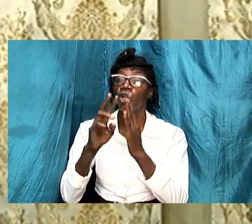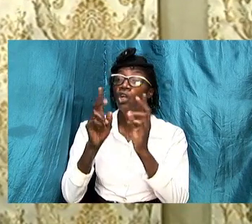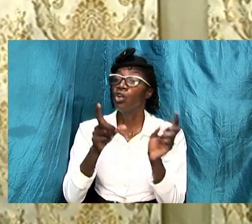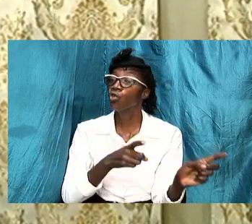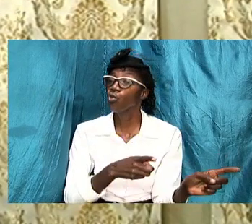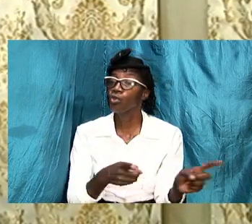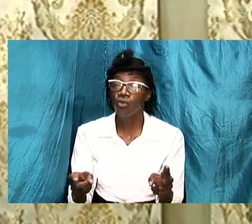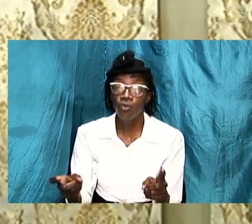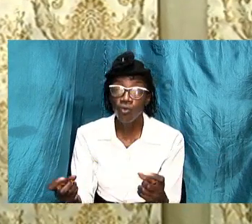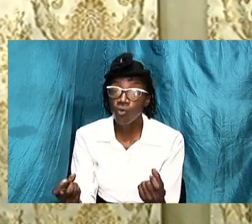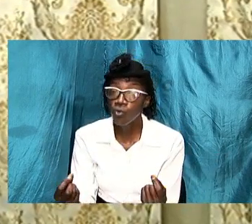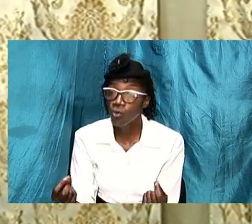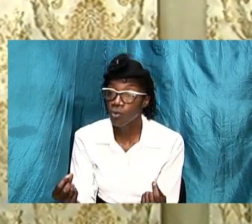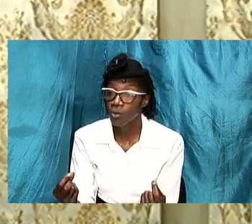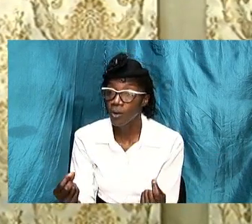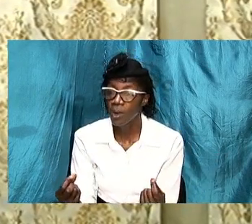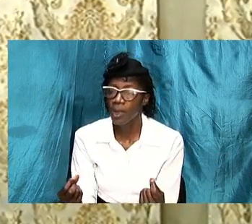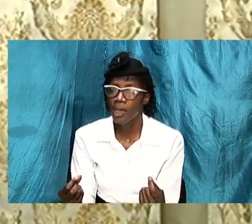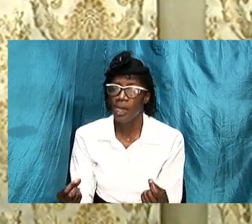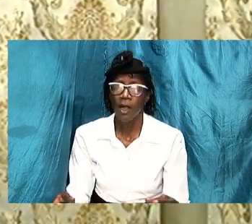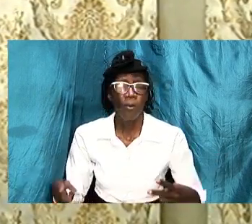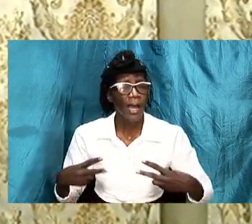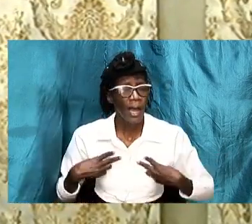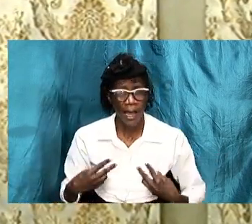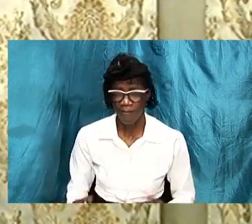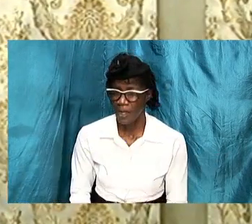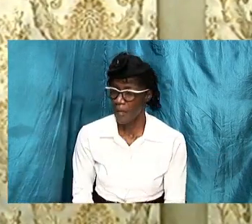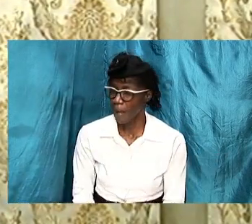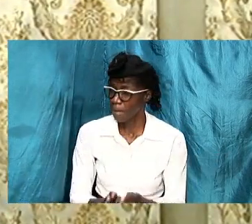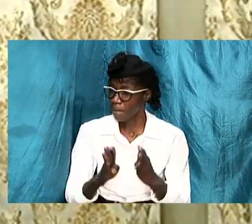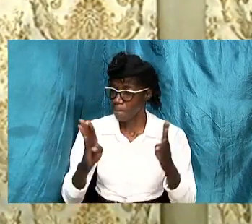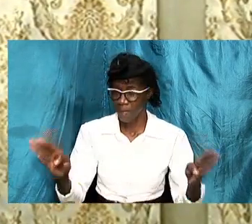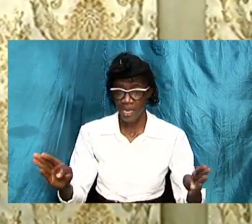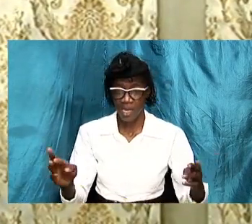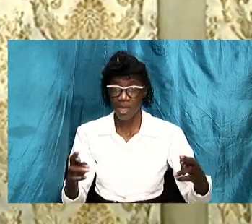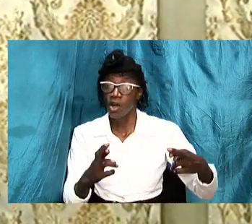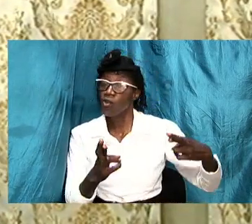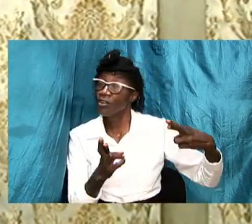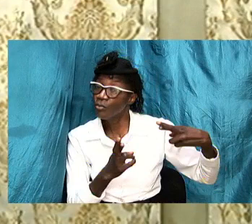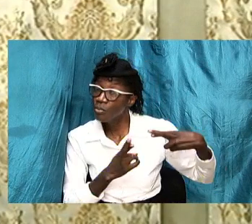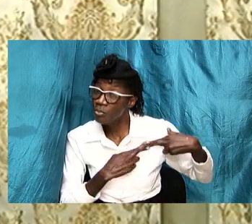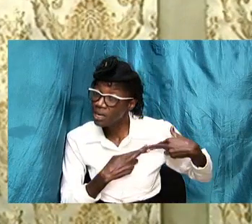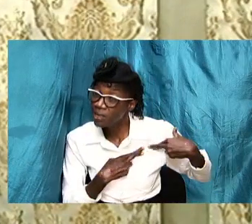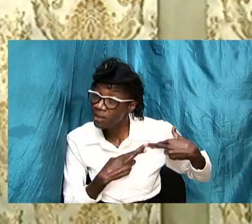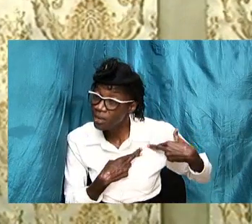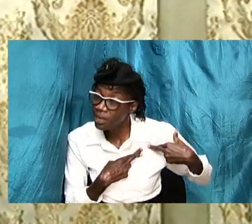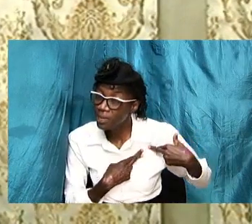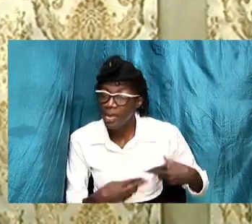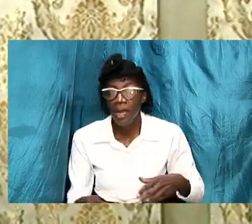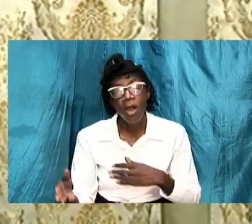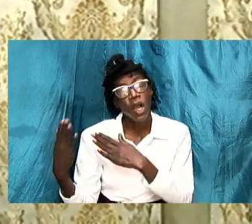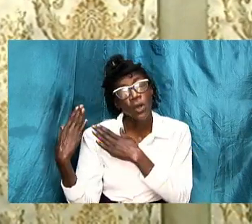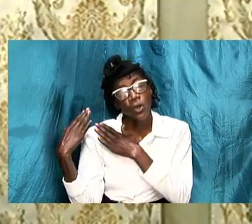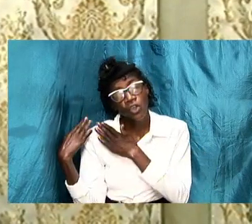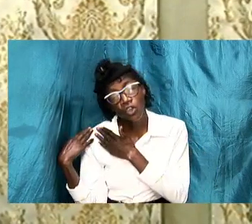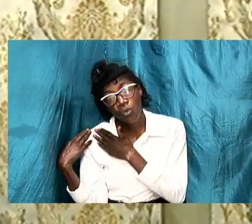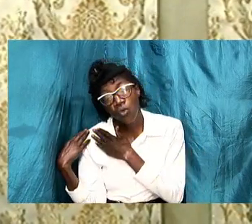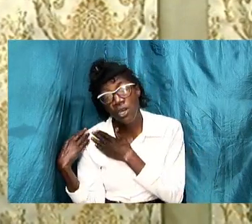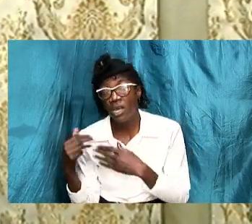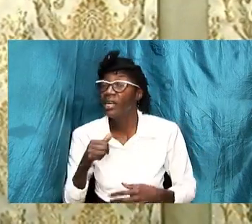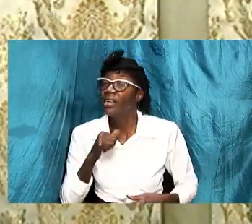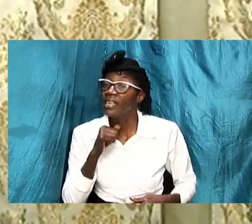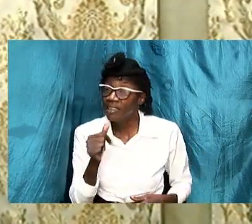we have this tremendous responsibility placed on our shoulders it is not suggesting